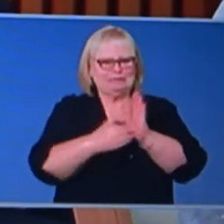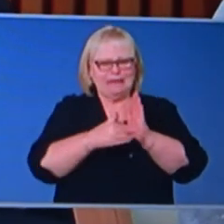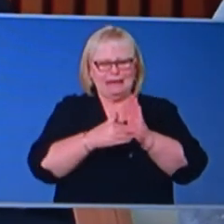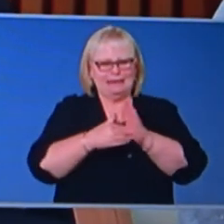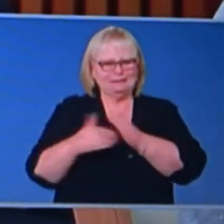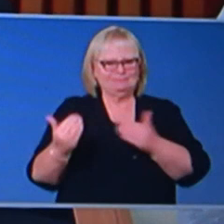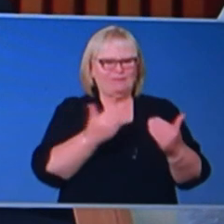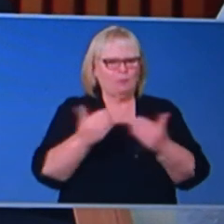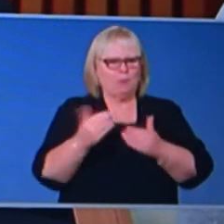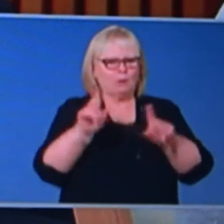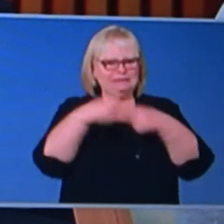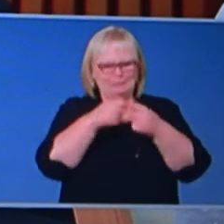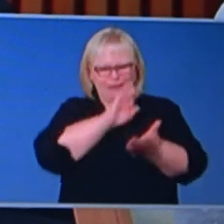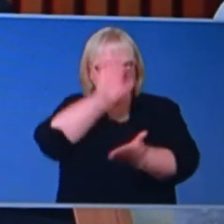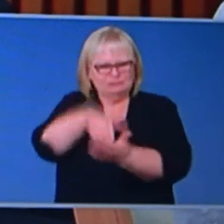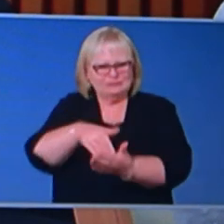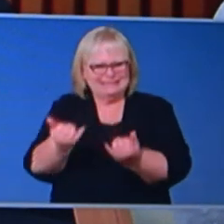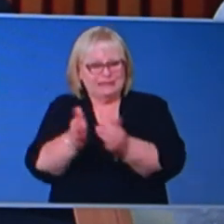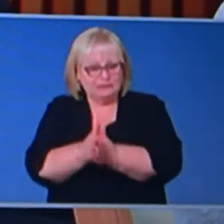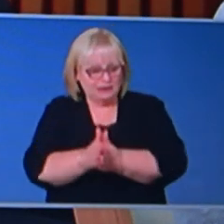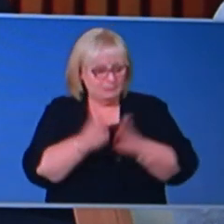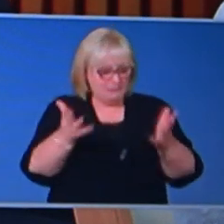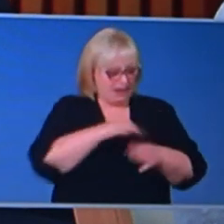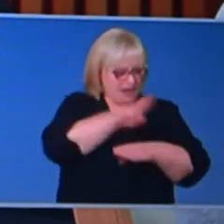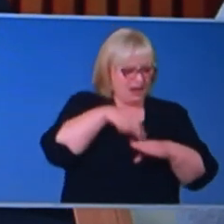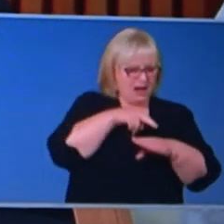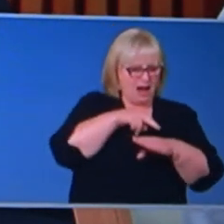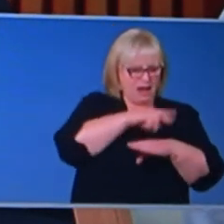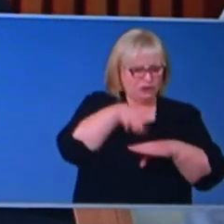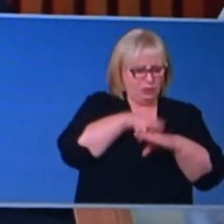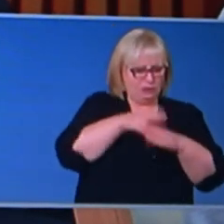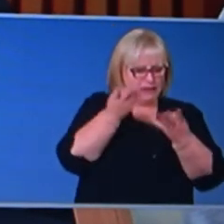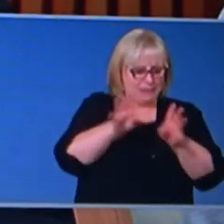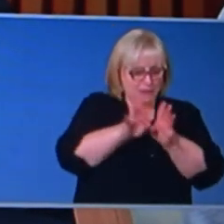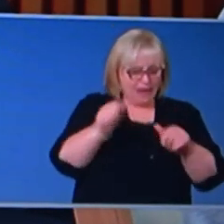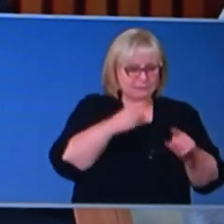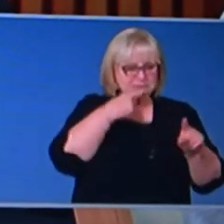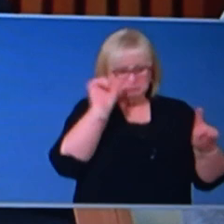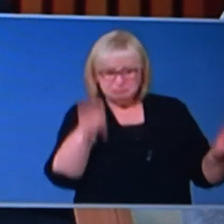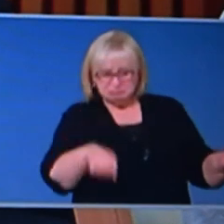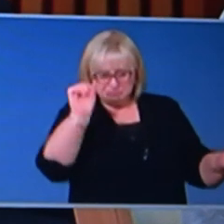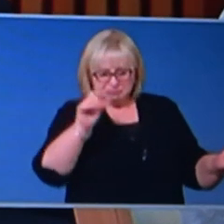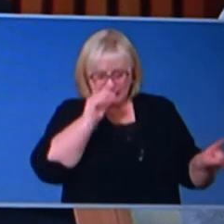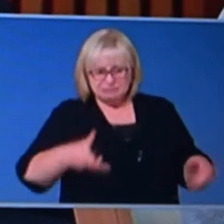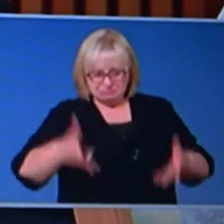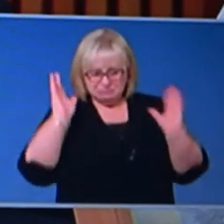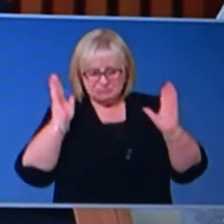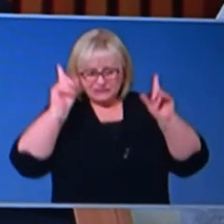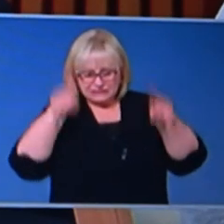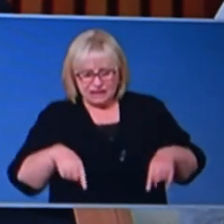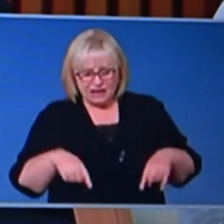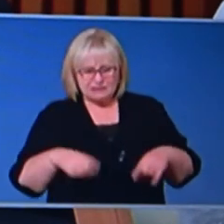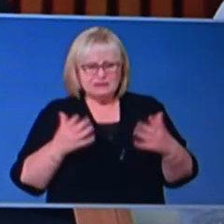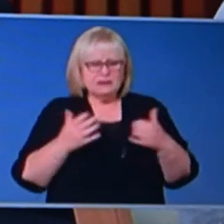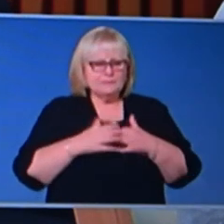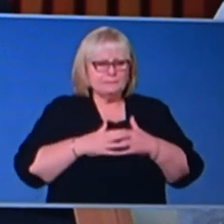preparations. Is it the case that national cabinet has cleared any of that ground for NRL to, to start in that way?